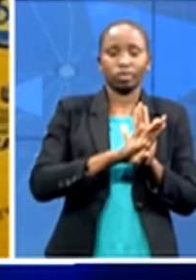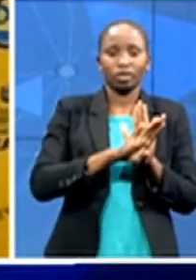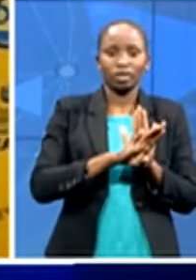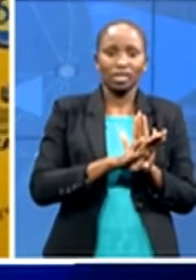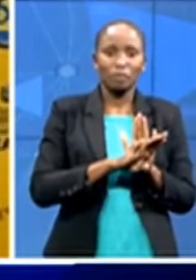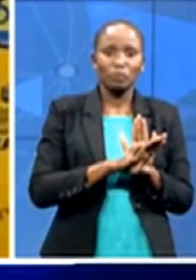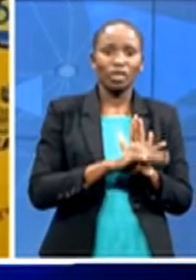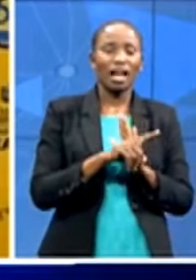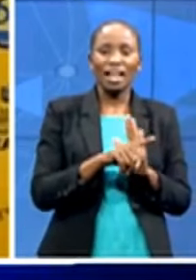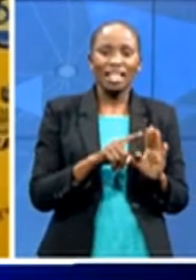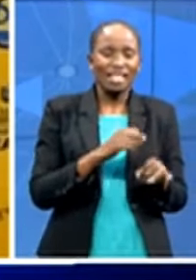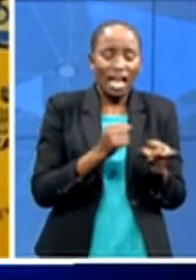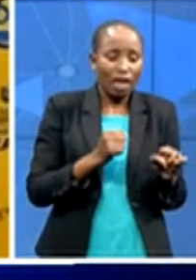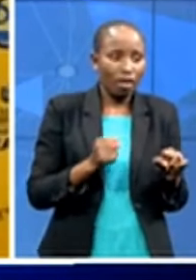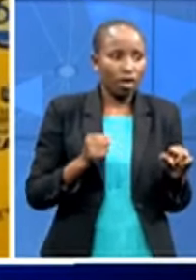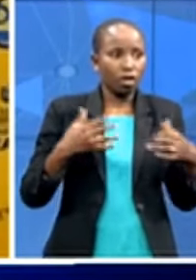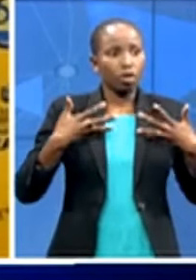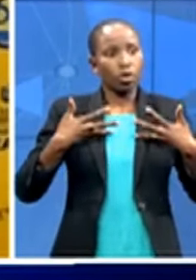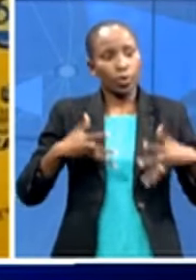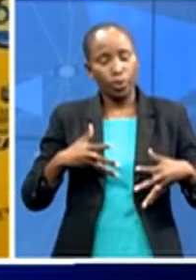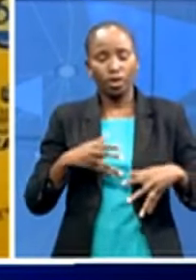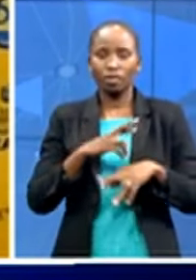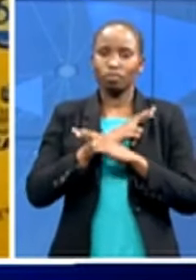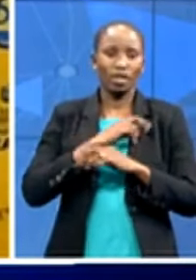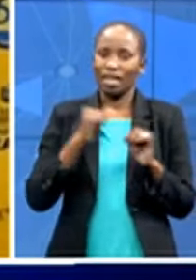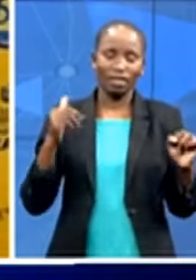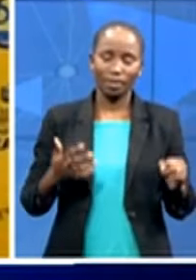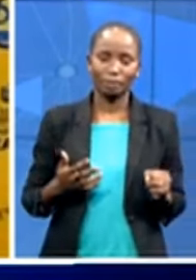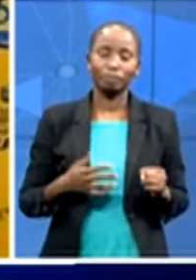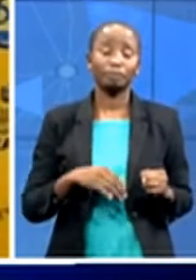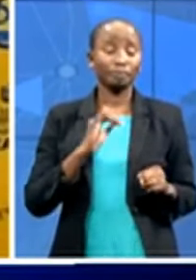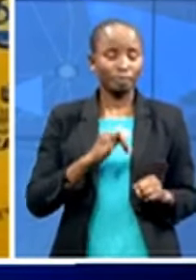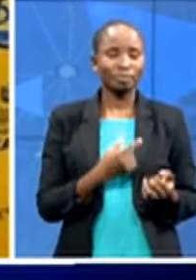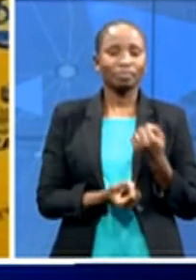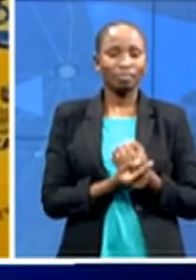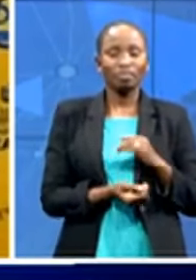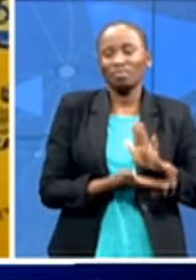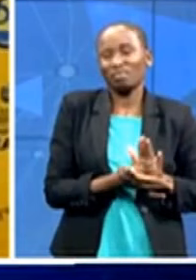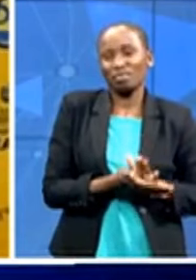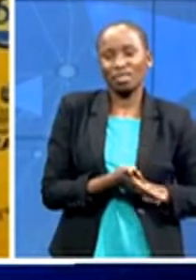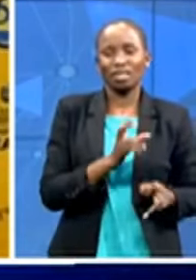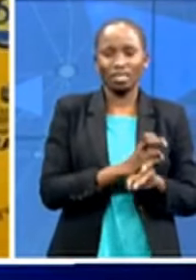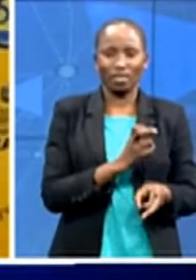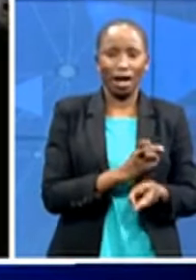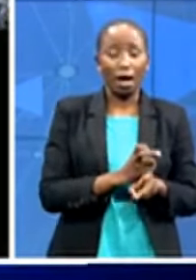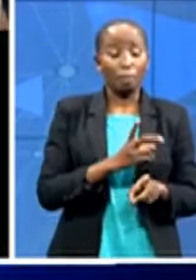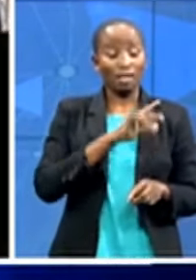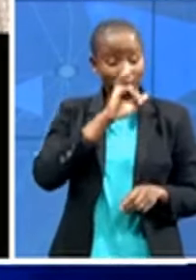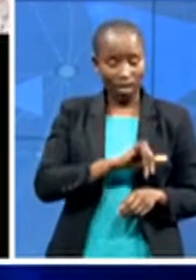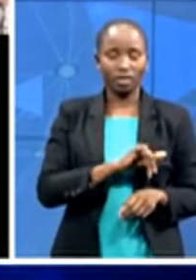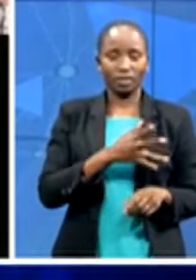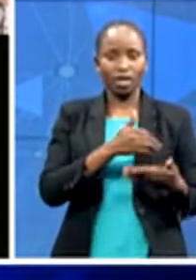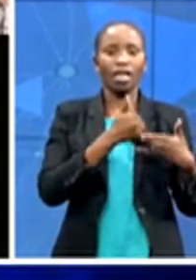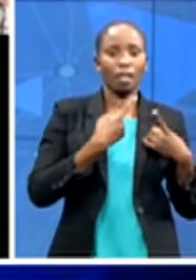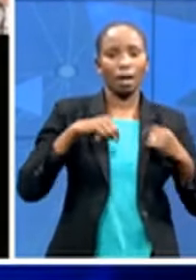saying it has been a very tough journey but however it has made us to be even much more tougher dr daniela